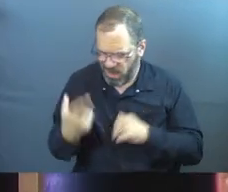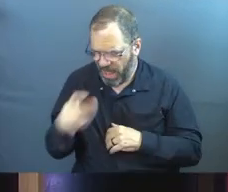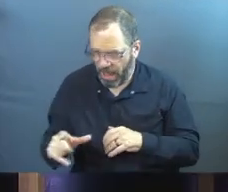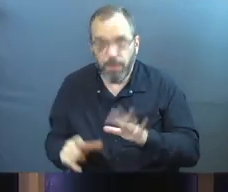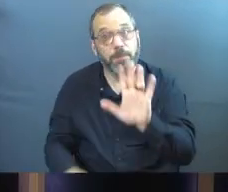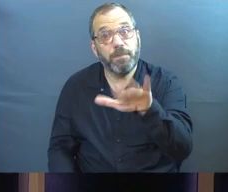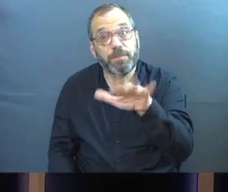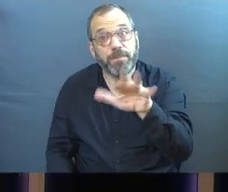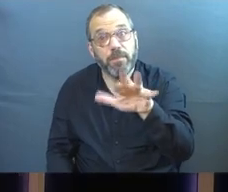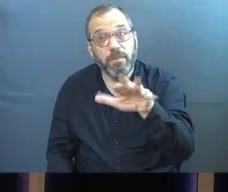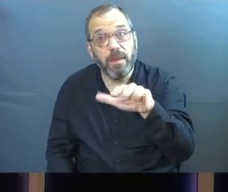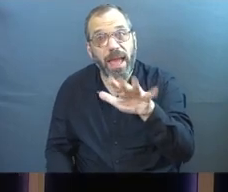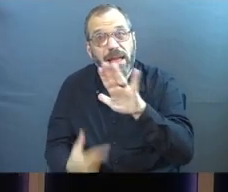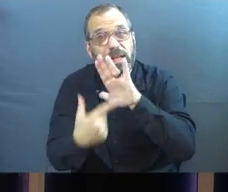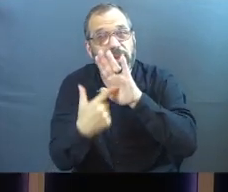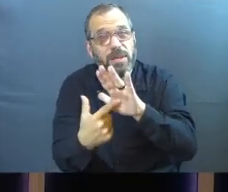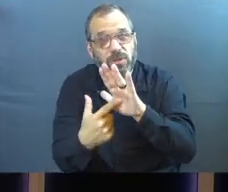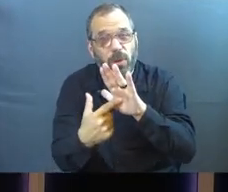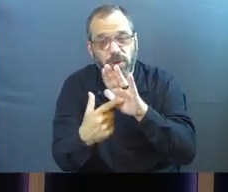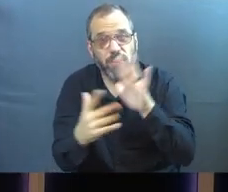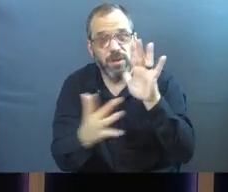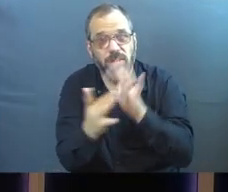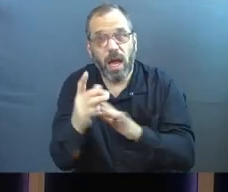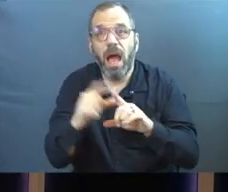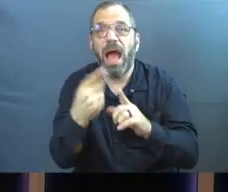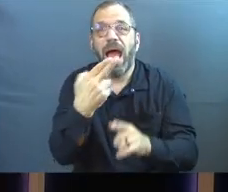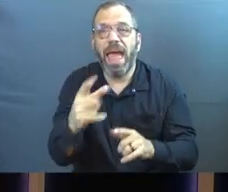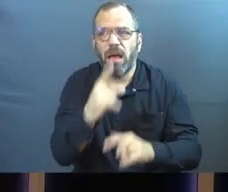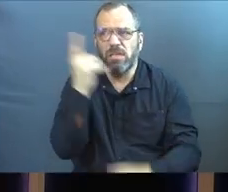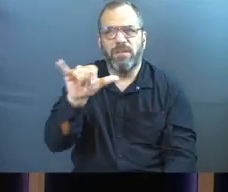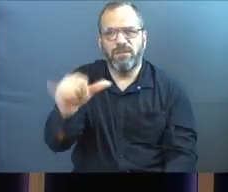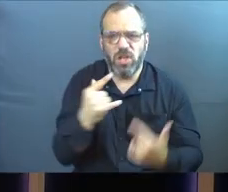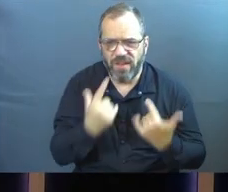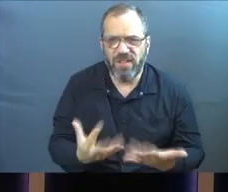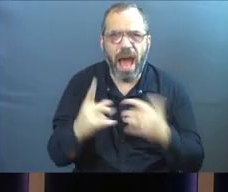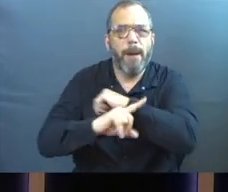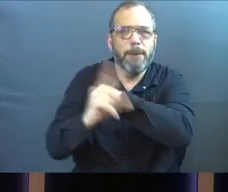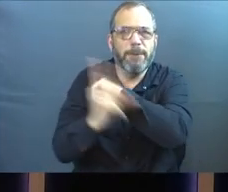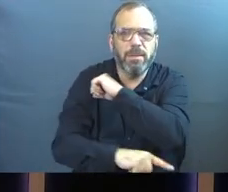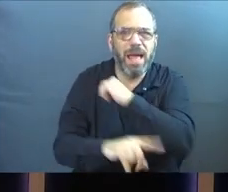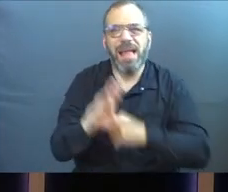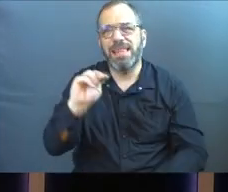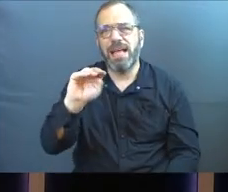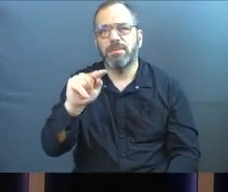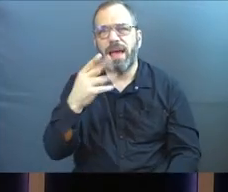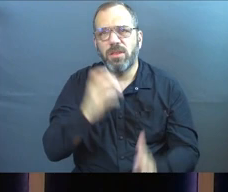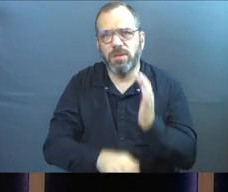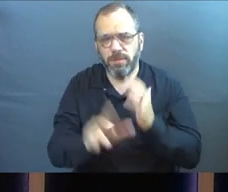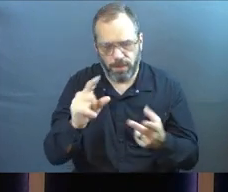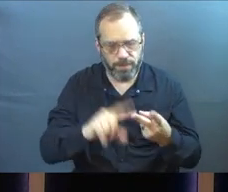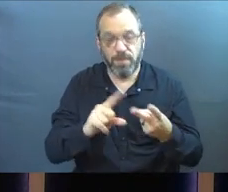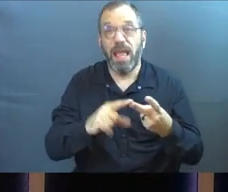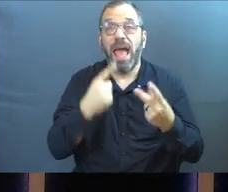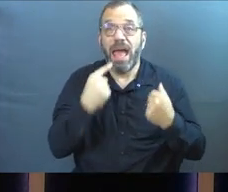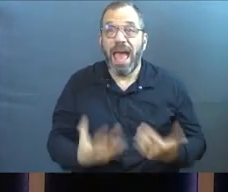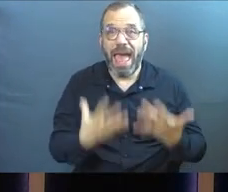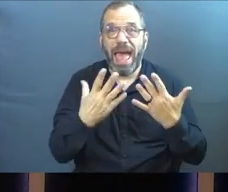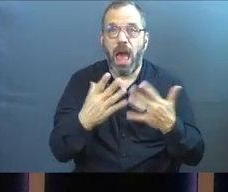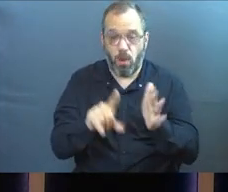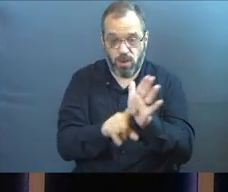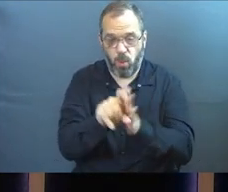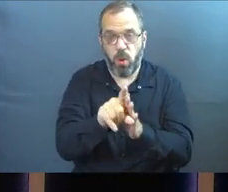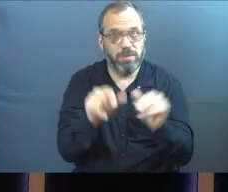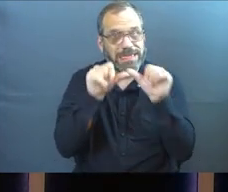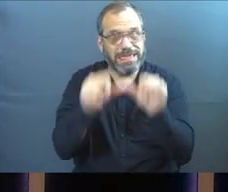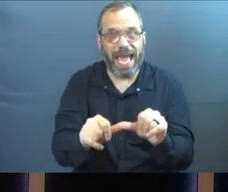Hell is, let me show you some of the words. Hell is eternal fire and punishment. That's Matthew 25. Hell is where their worm does